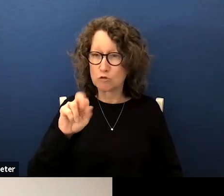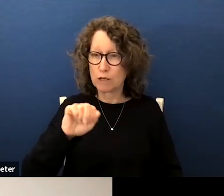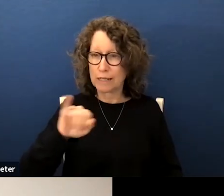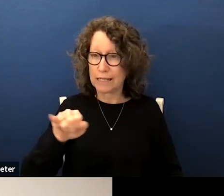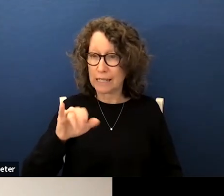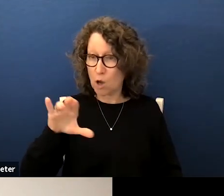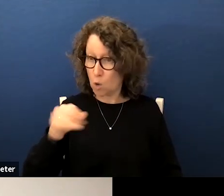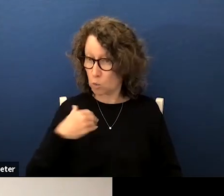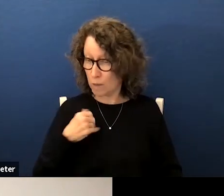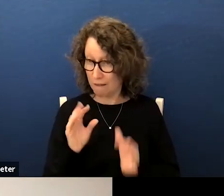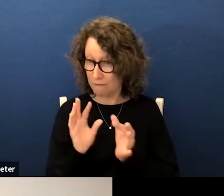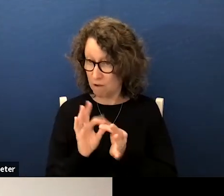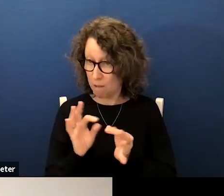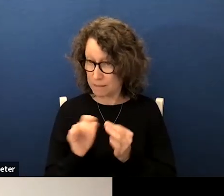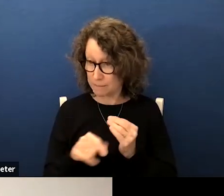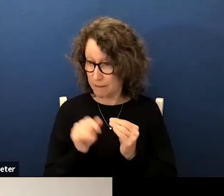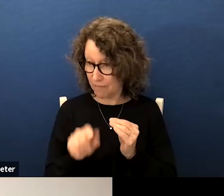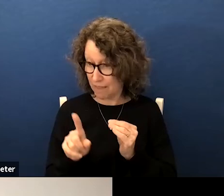comment on this item